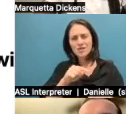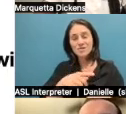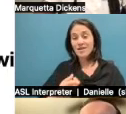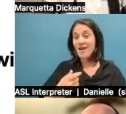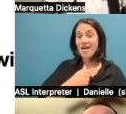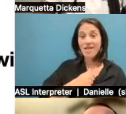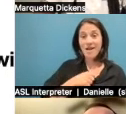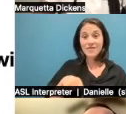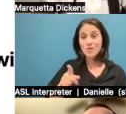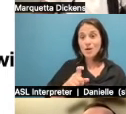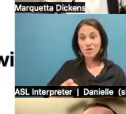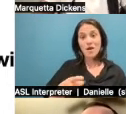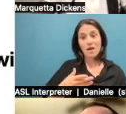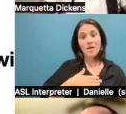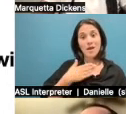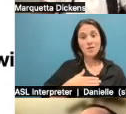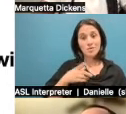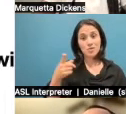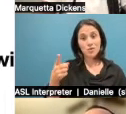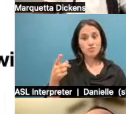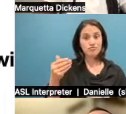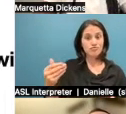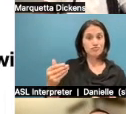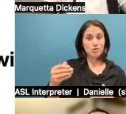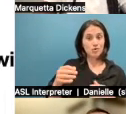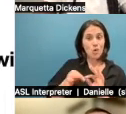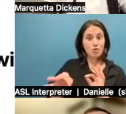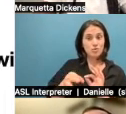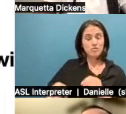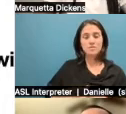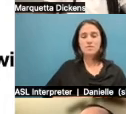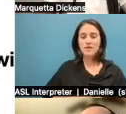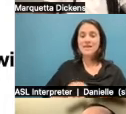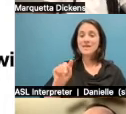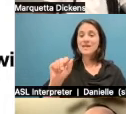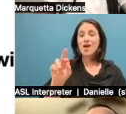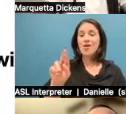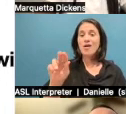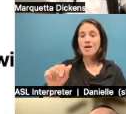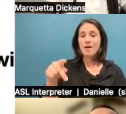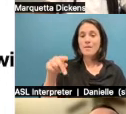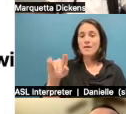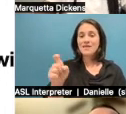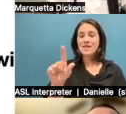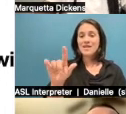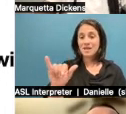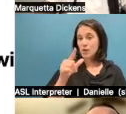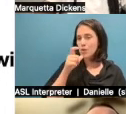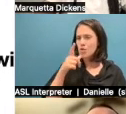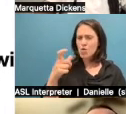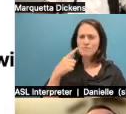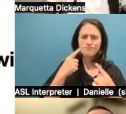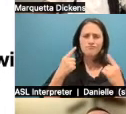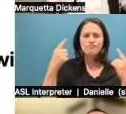and I'm really glad, uh, they asked it. Um, so Tara Pixley, who is this phenomenal climate change photographer